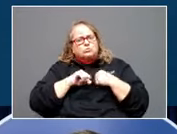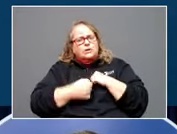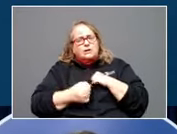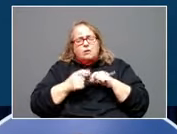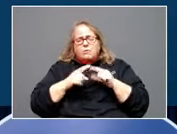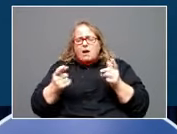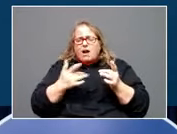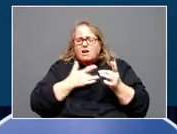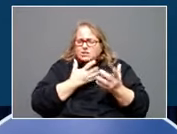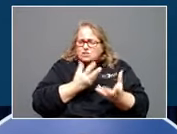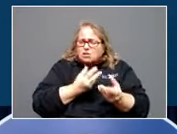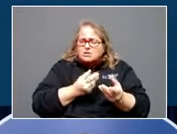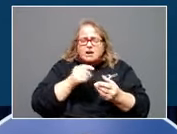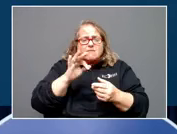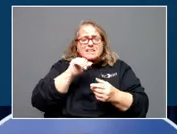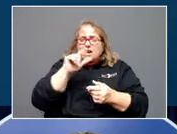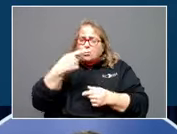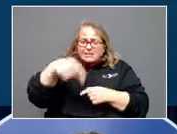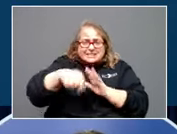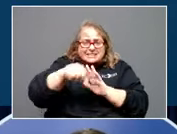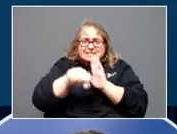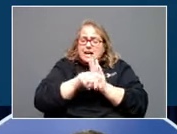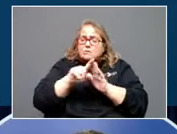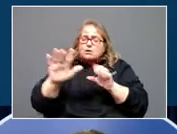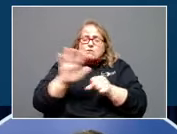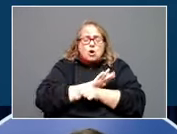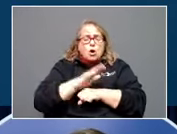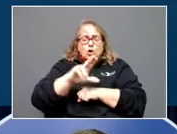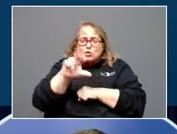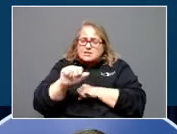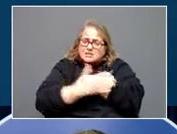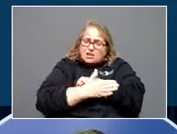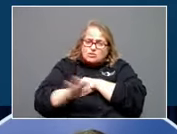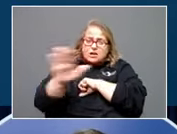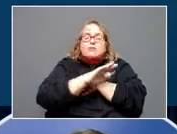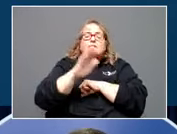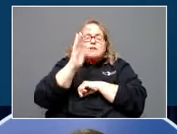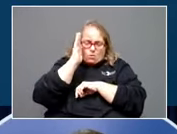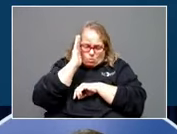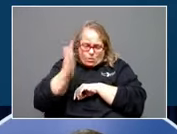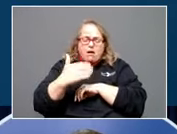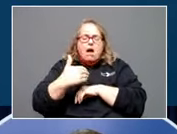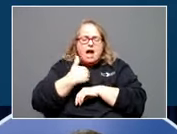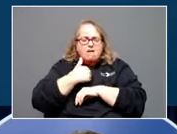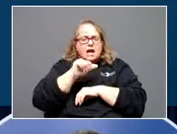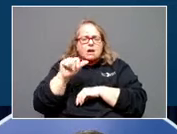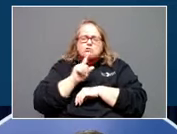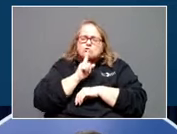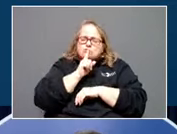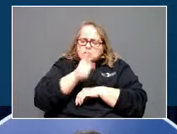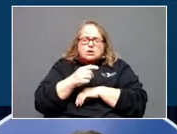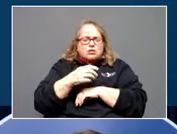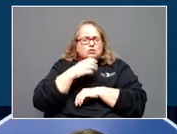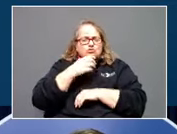of not just this state, but the entire country, they will now have a Christmas, a real Christmas, full